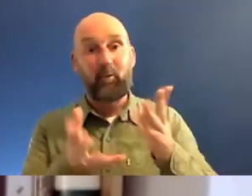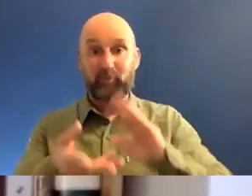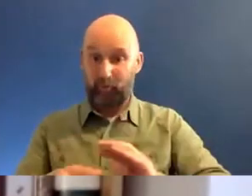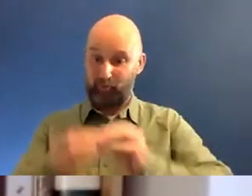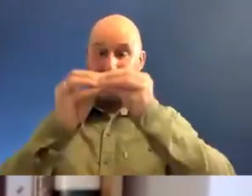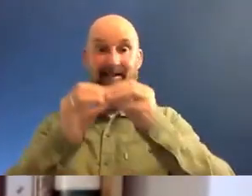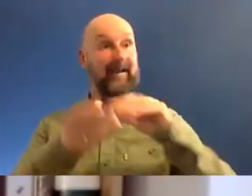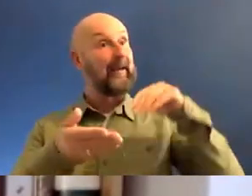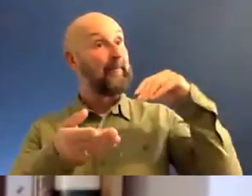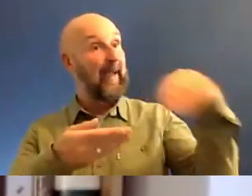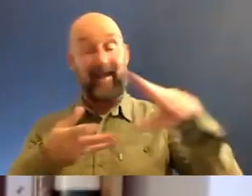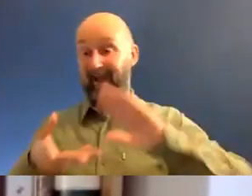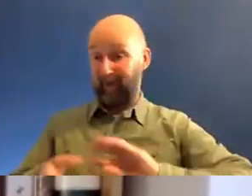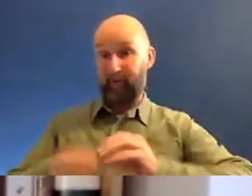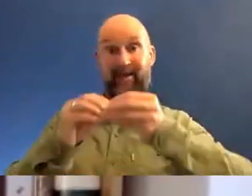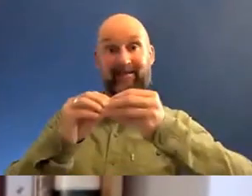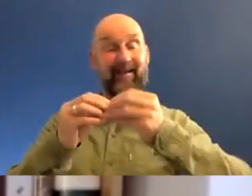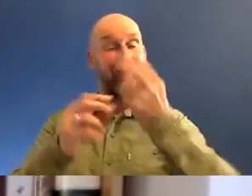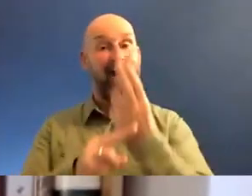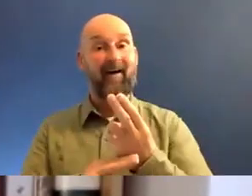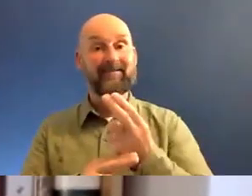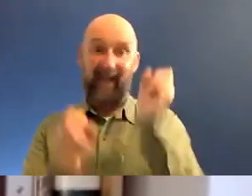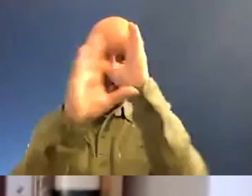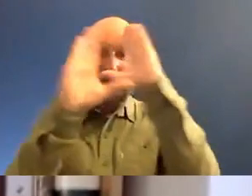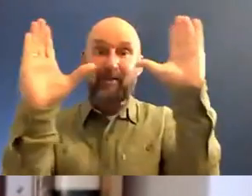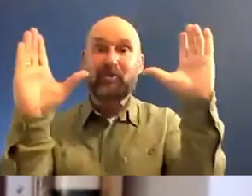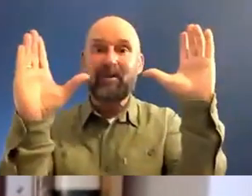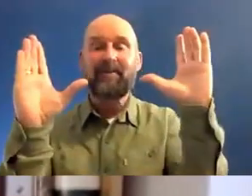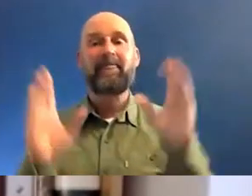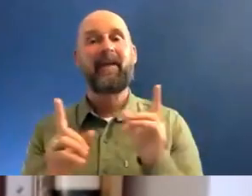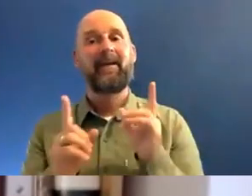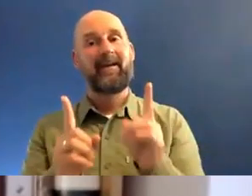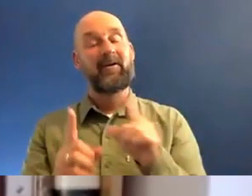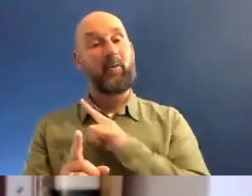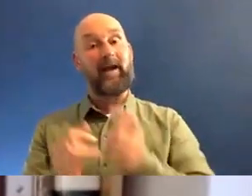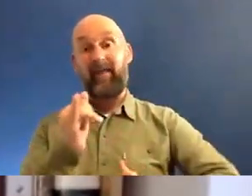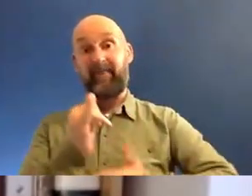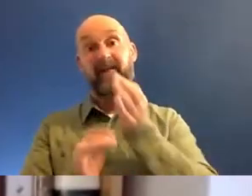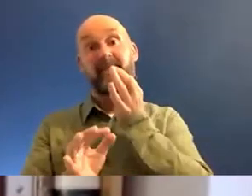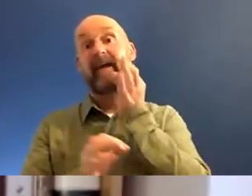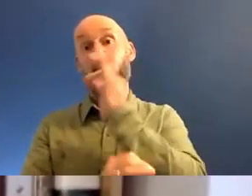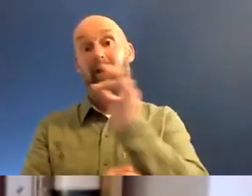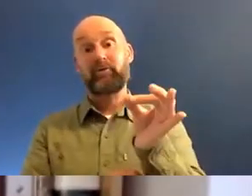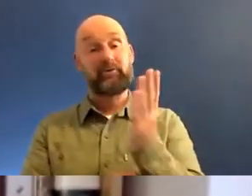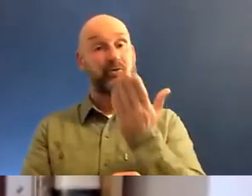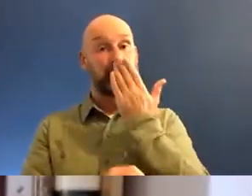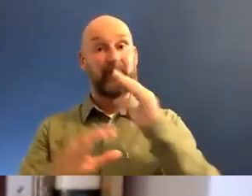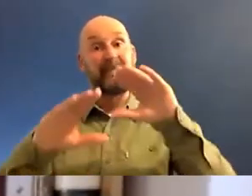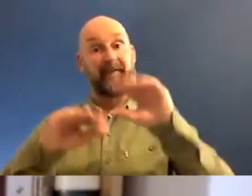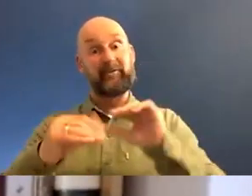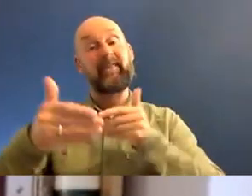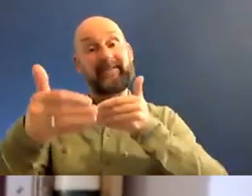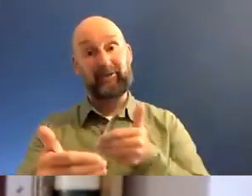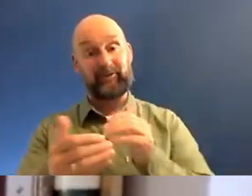pay the gas bill and do your art, I imagine. Which brings me to what might be our final question as we're getting close to the end of our session.